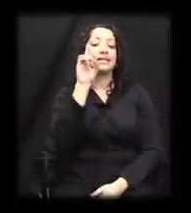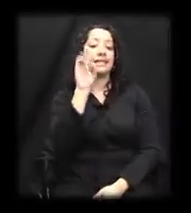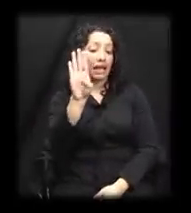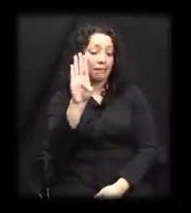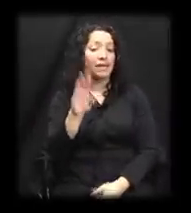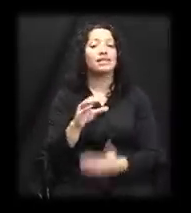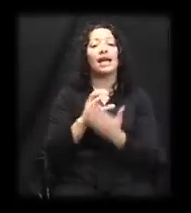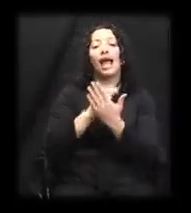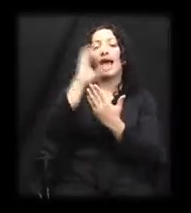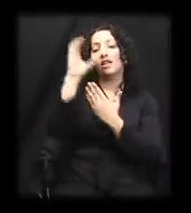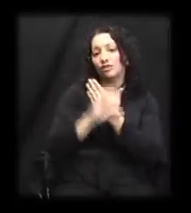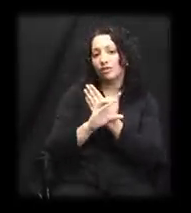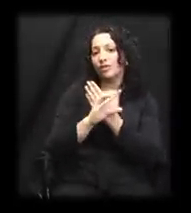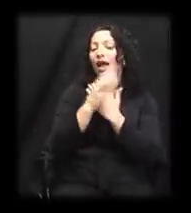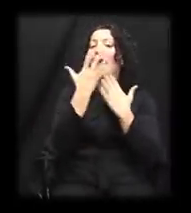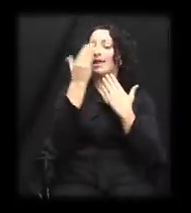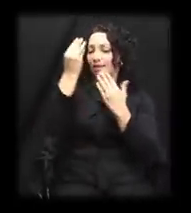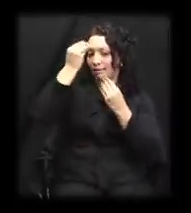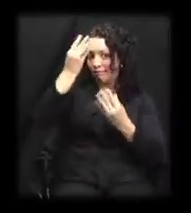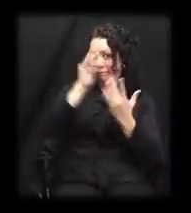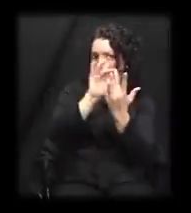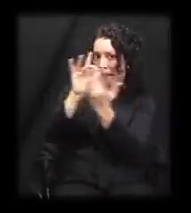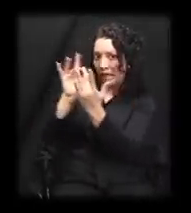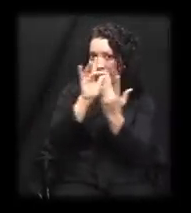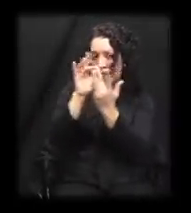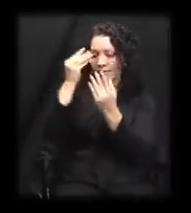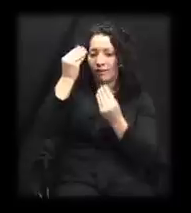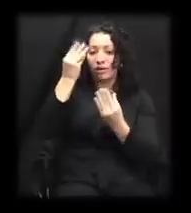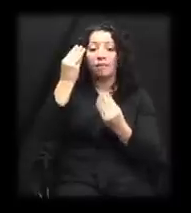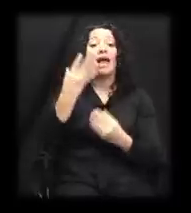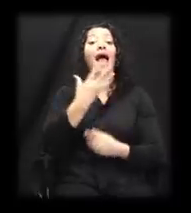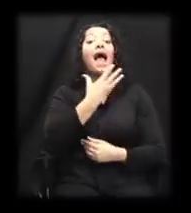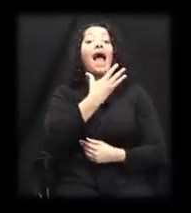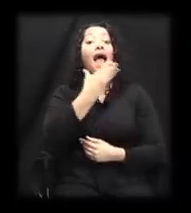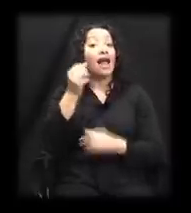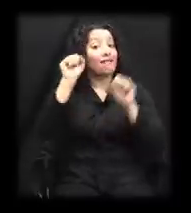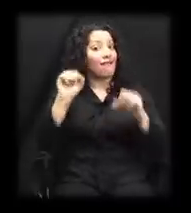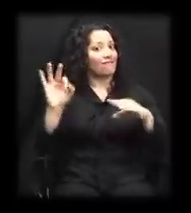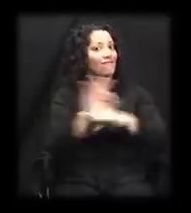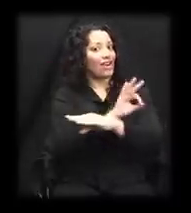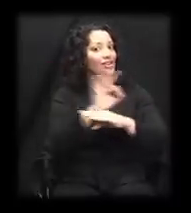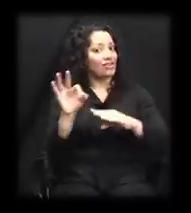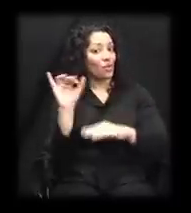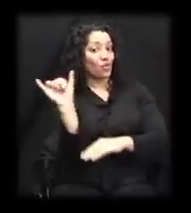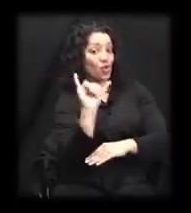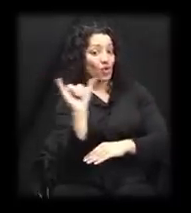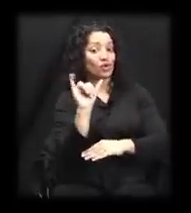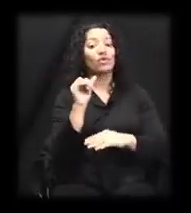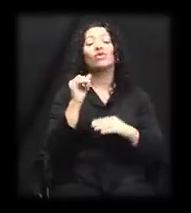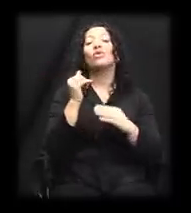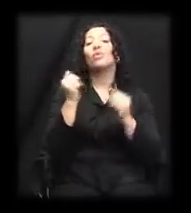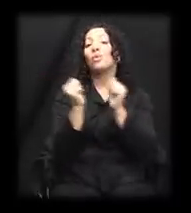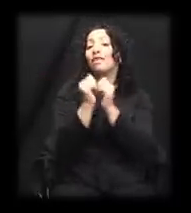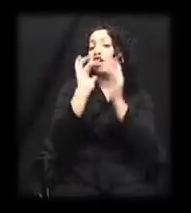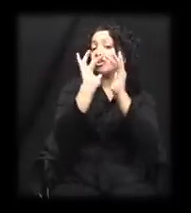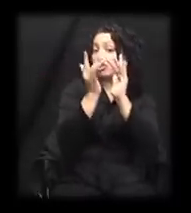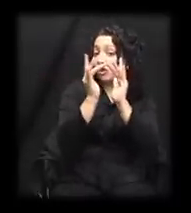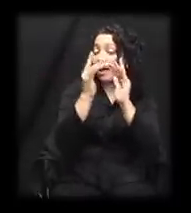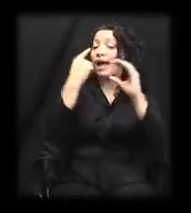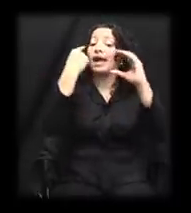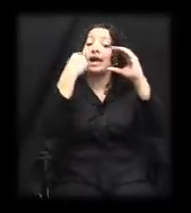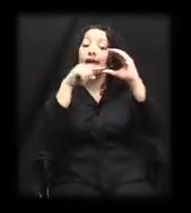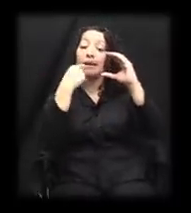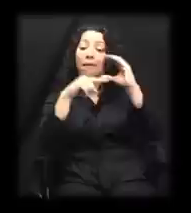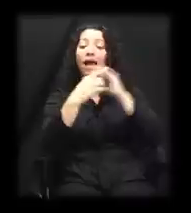database, calendar, and contacts, but can also function as a telecommunication device with